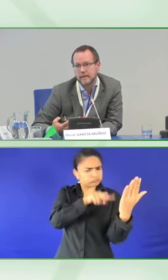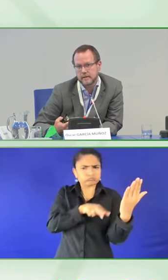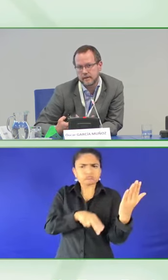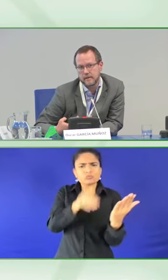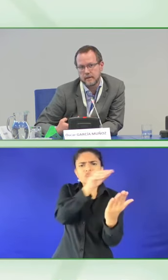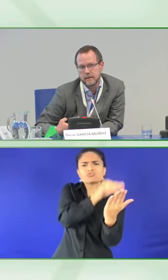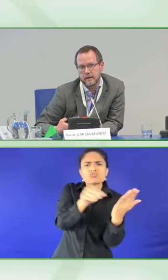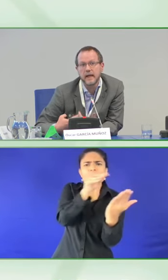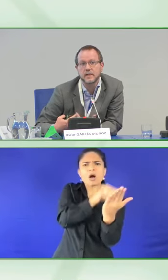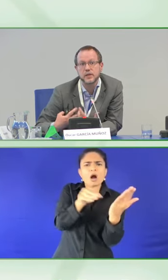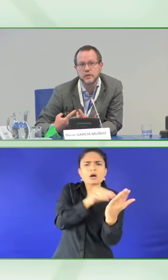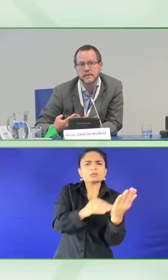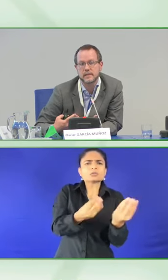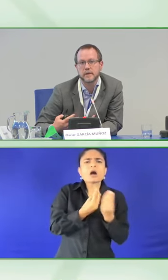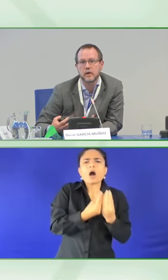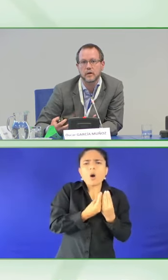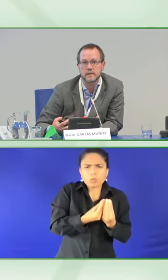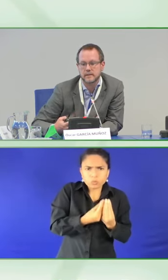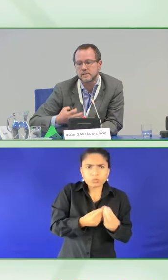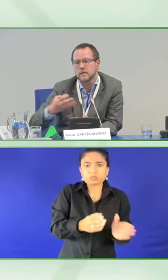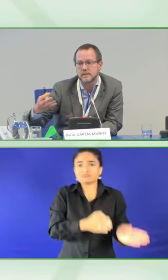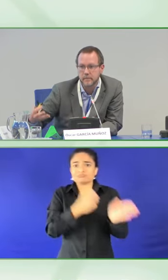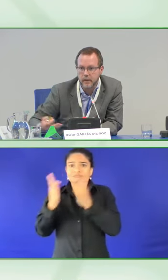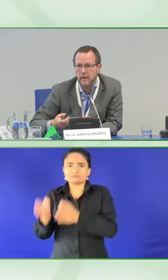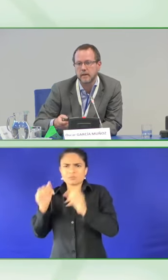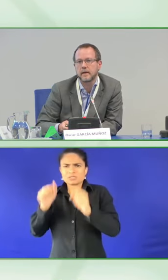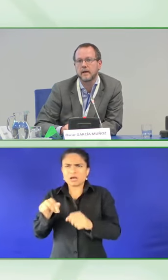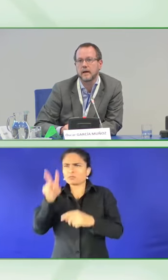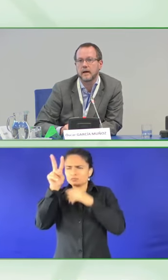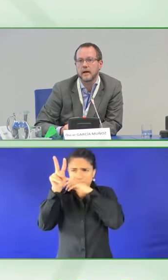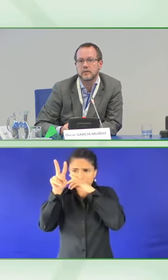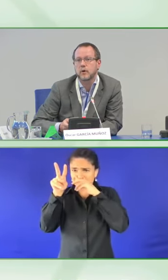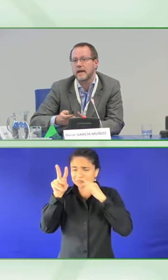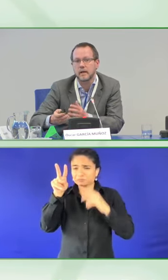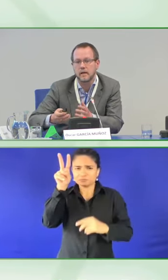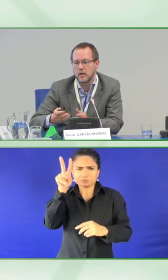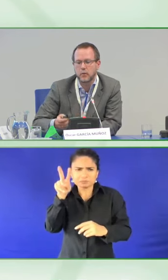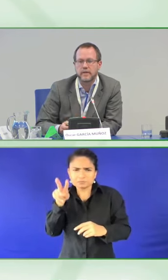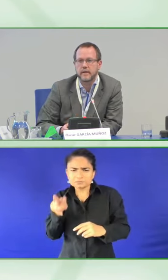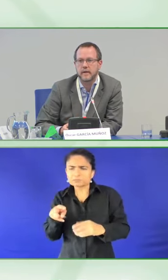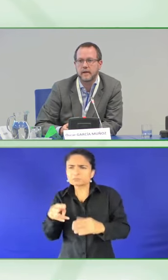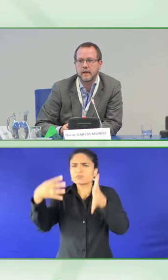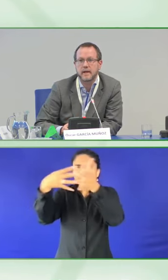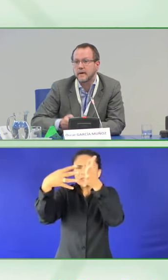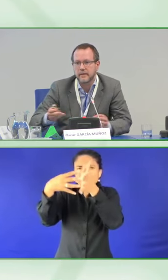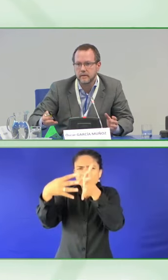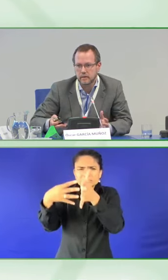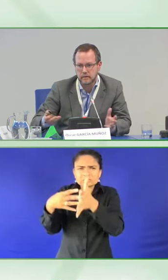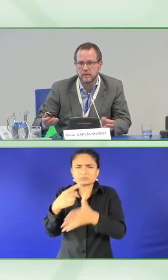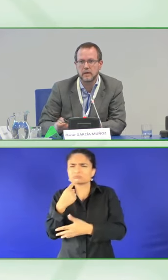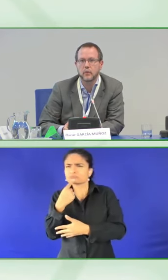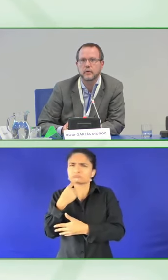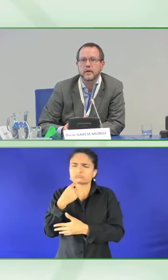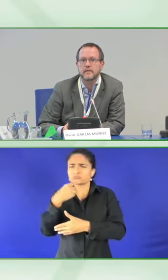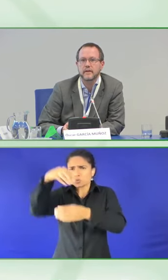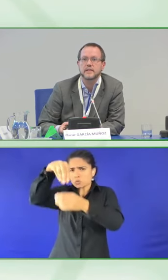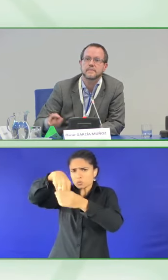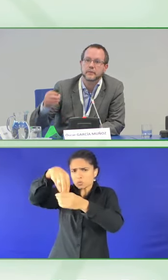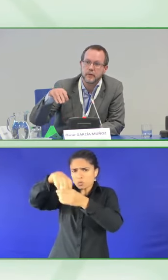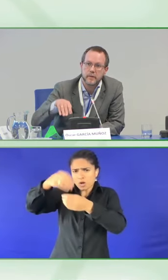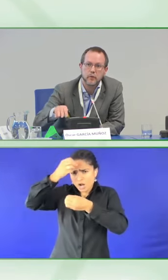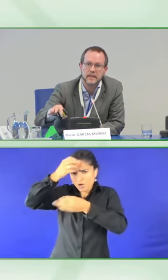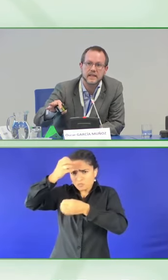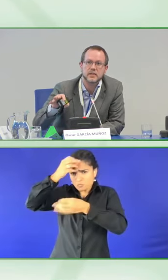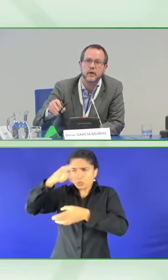trained end users. Because it's not simple a trial with anybody with reading